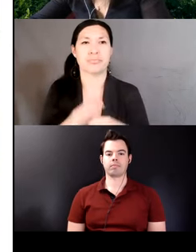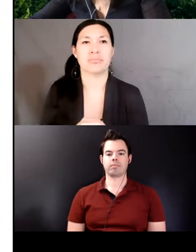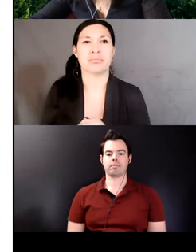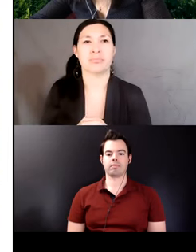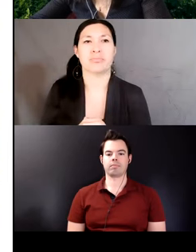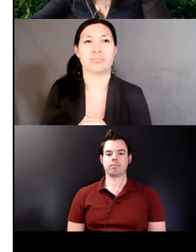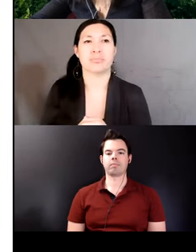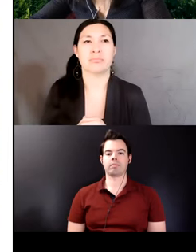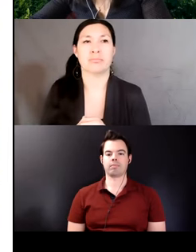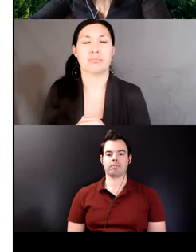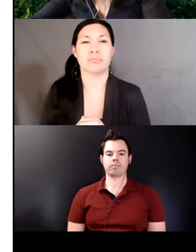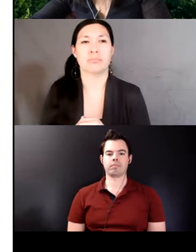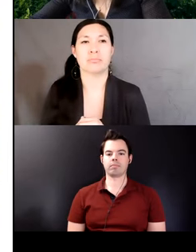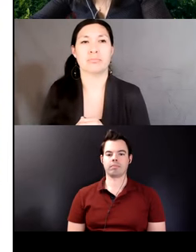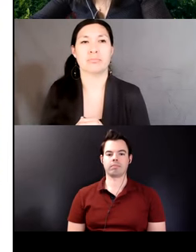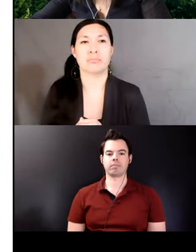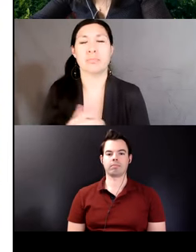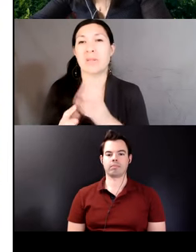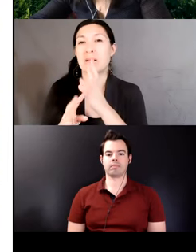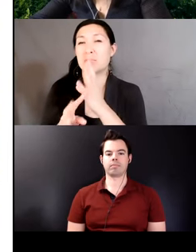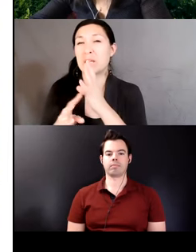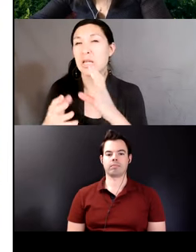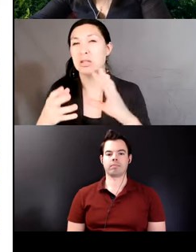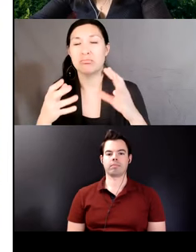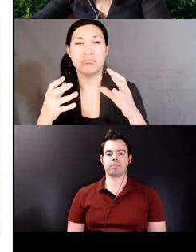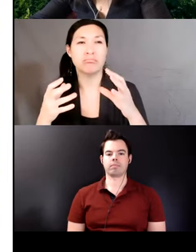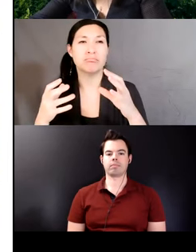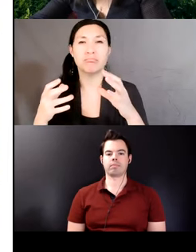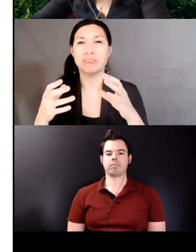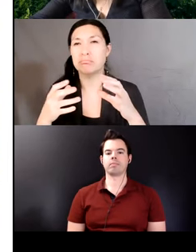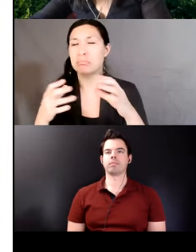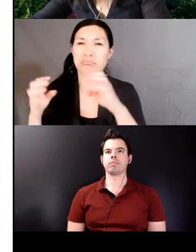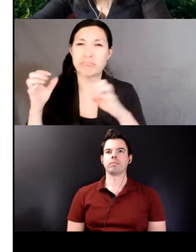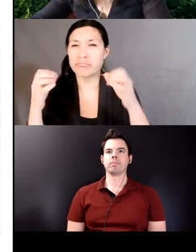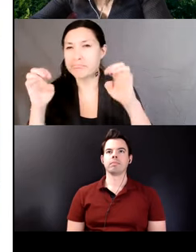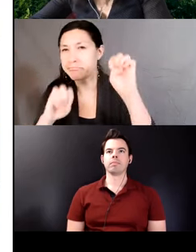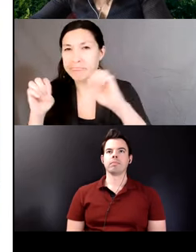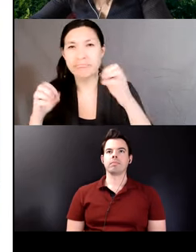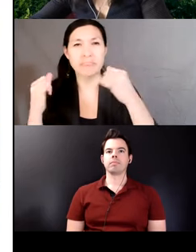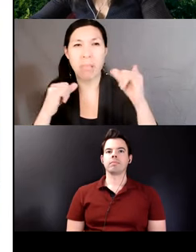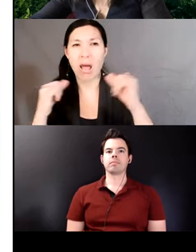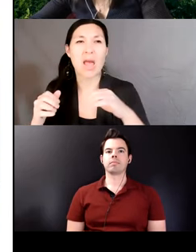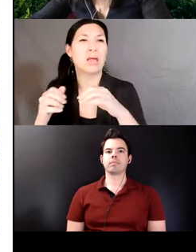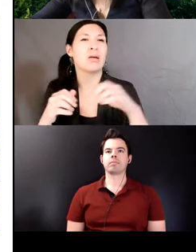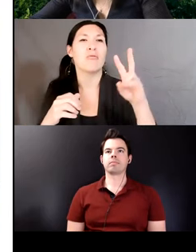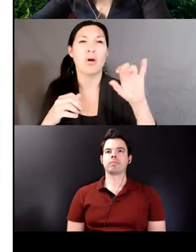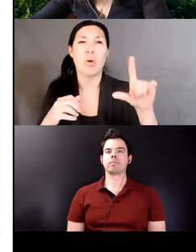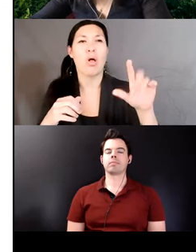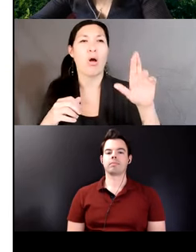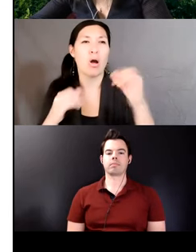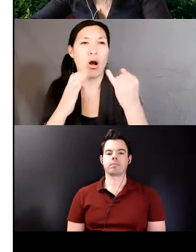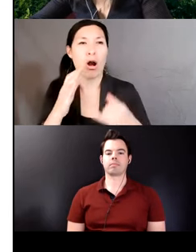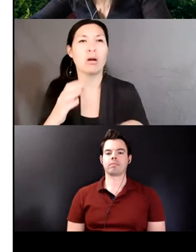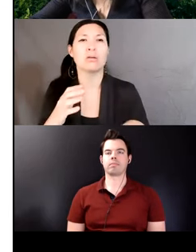artistic creativity will constitute the richest point between language, culture, society and individual